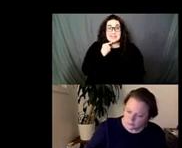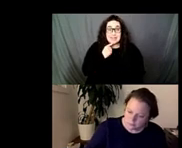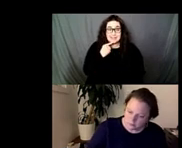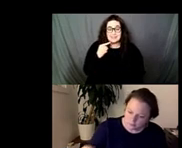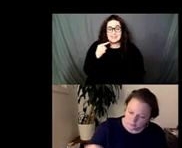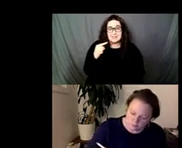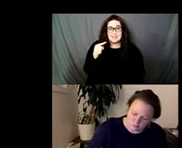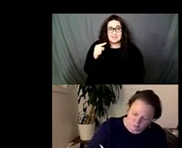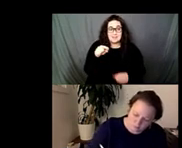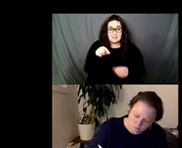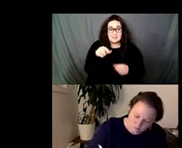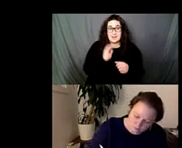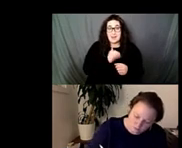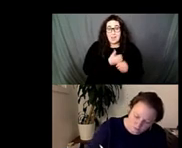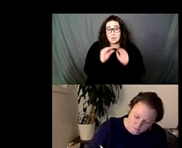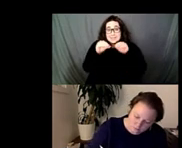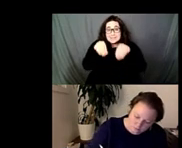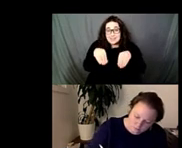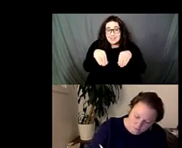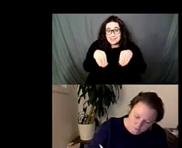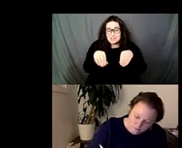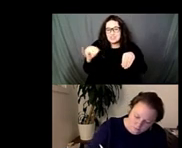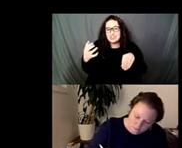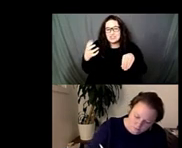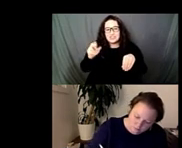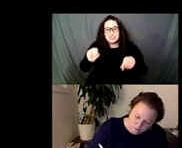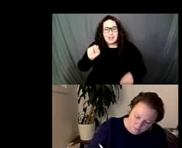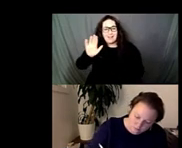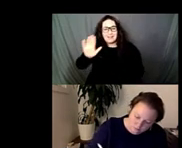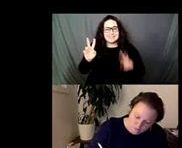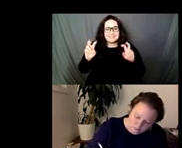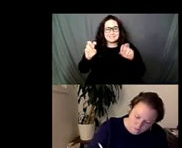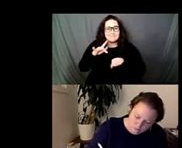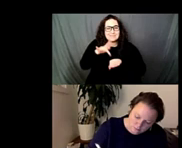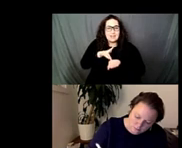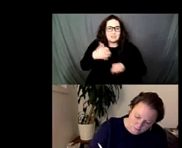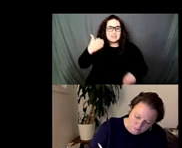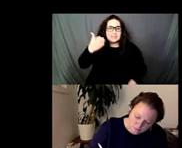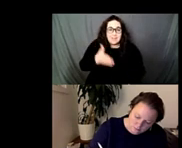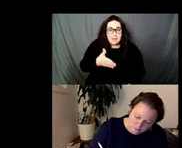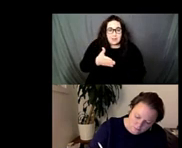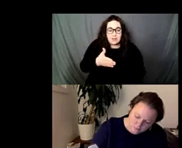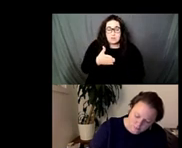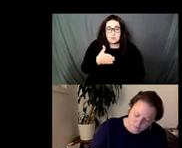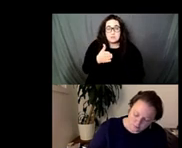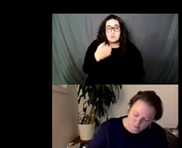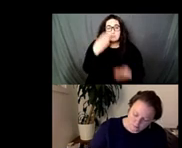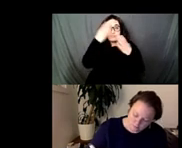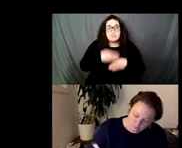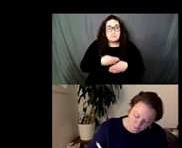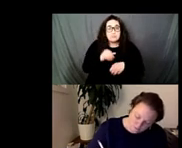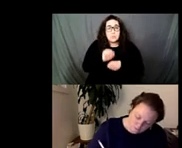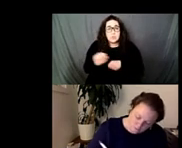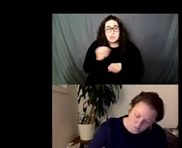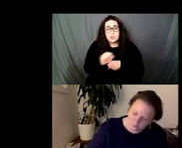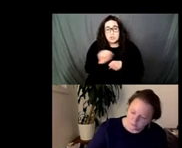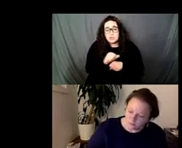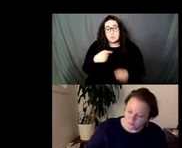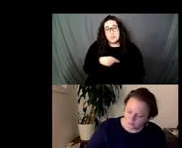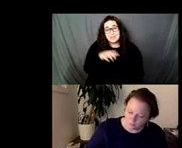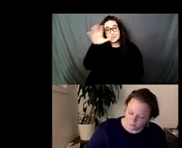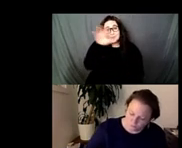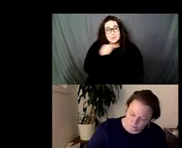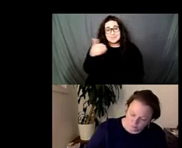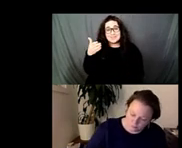but he played a role in their installations that that labor the unseen labor that we just take for granted um with stitches